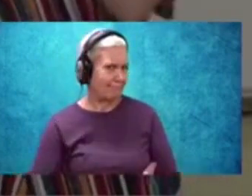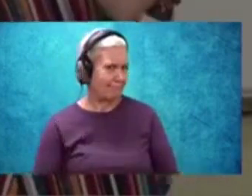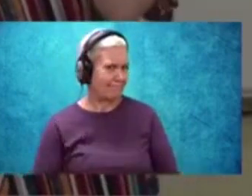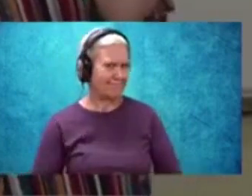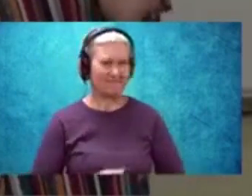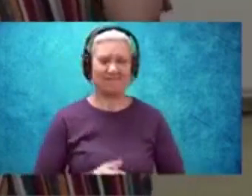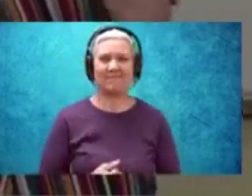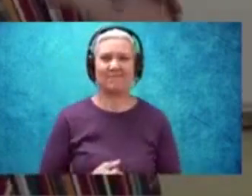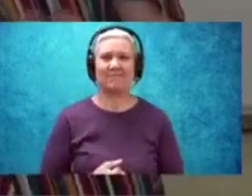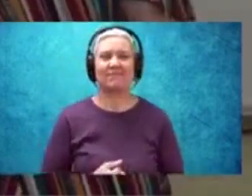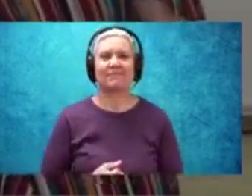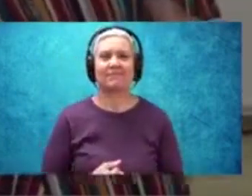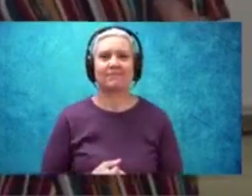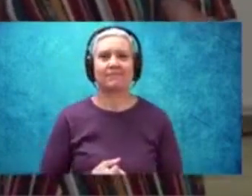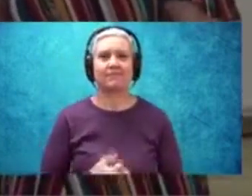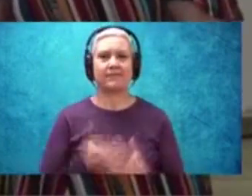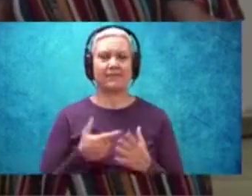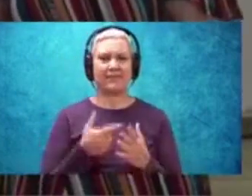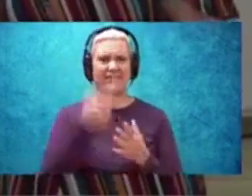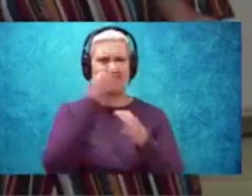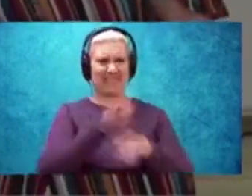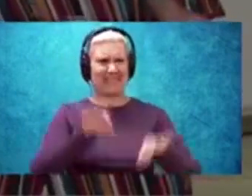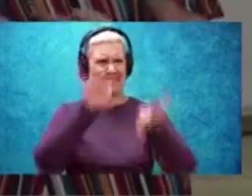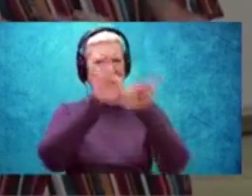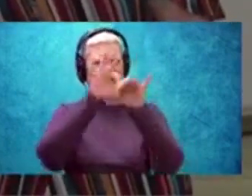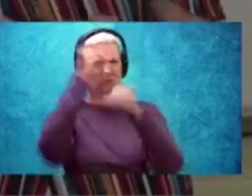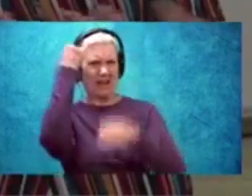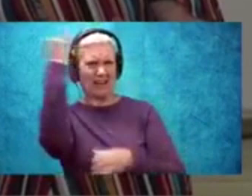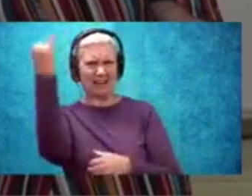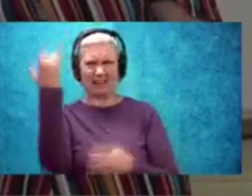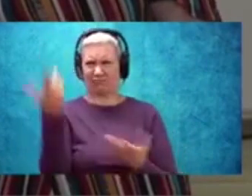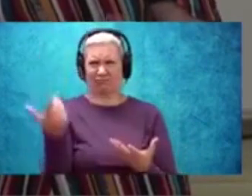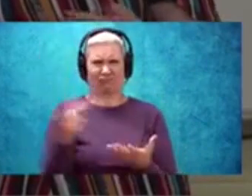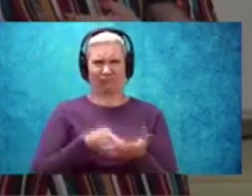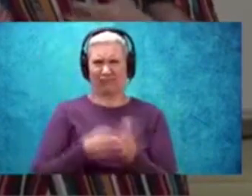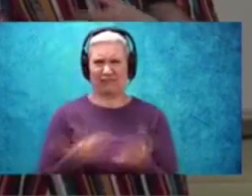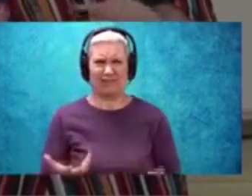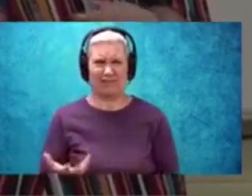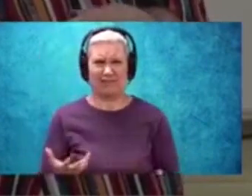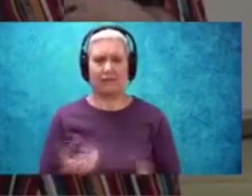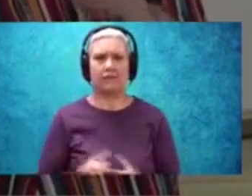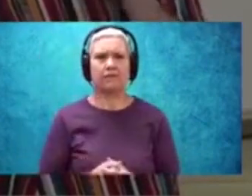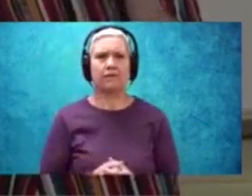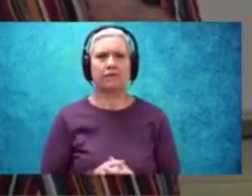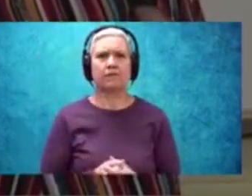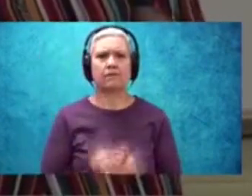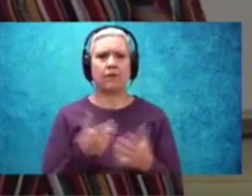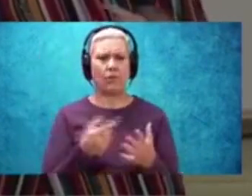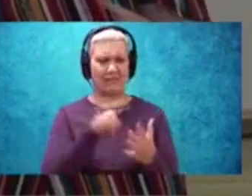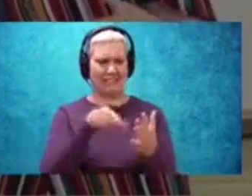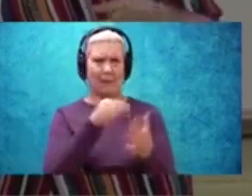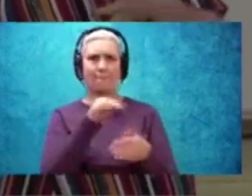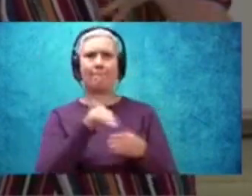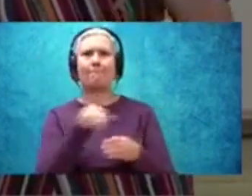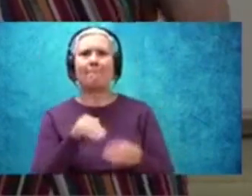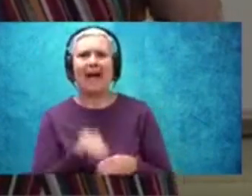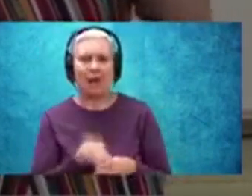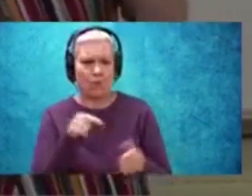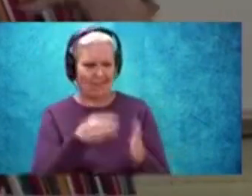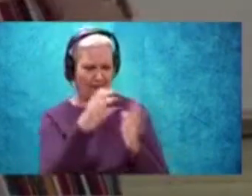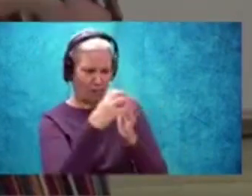So what is central idea? Central idea is what a text is about or